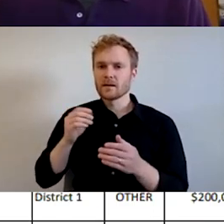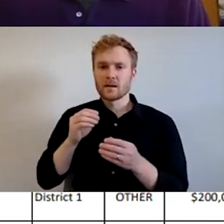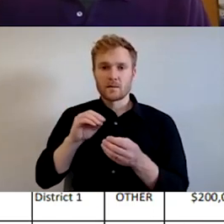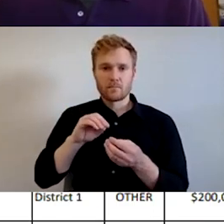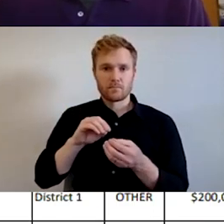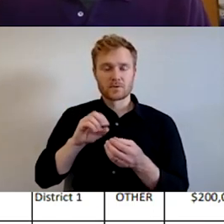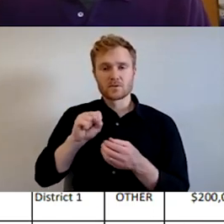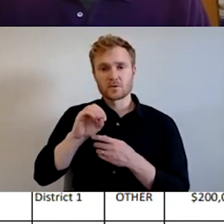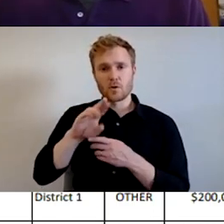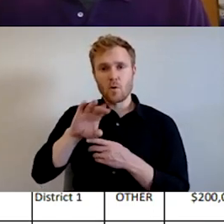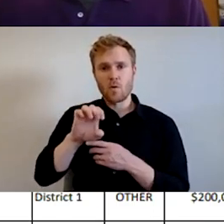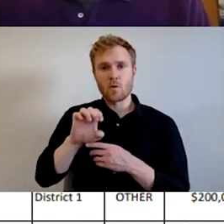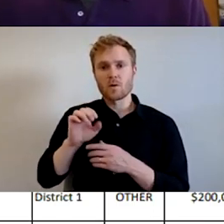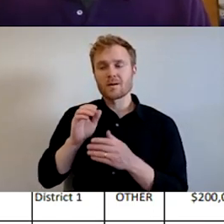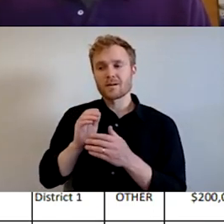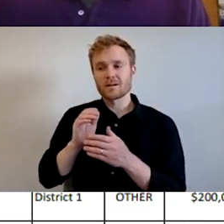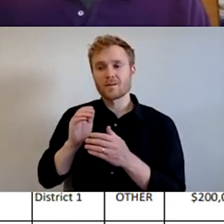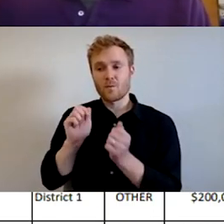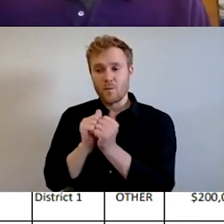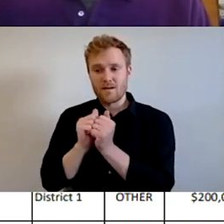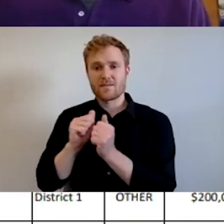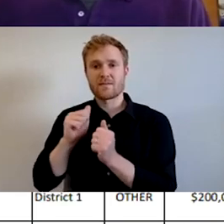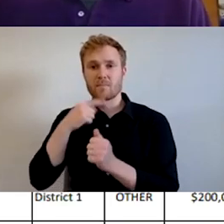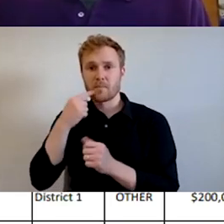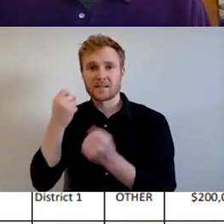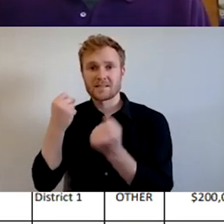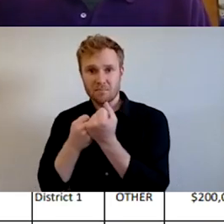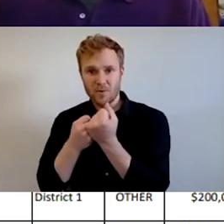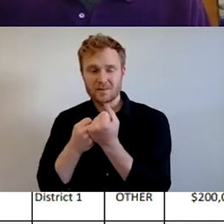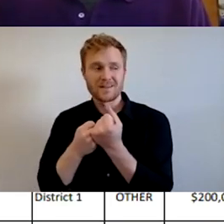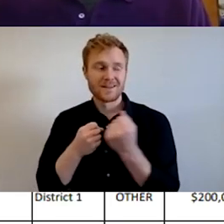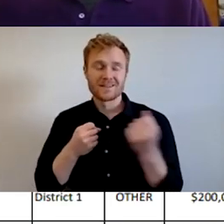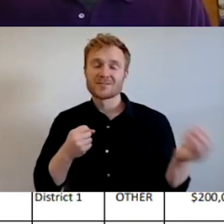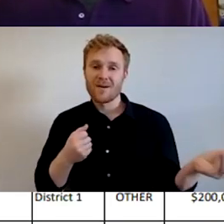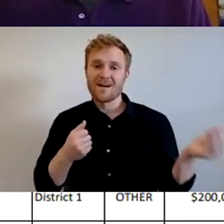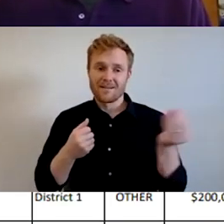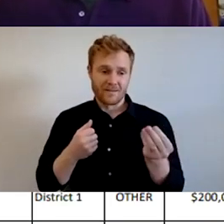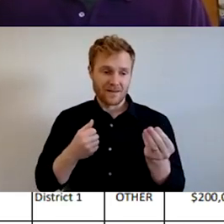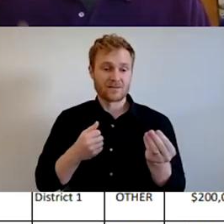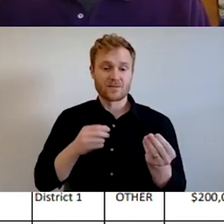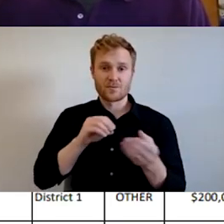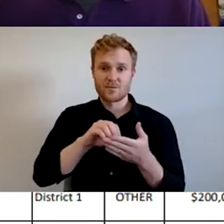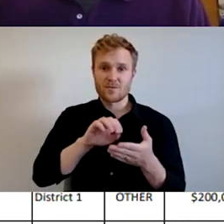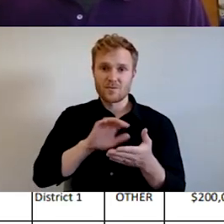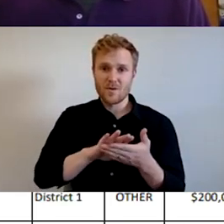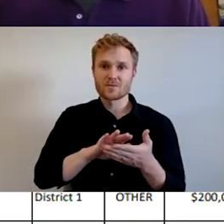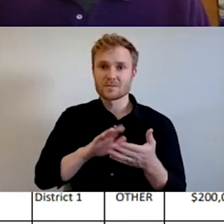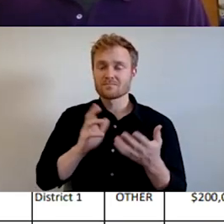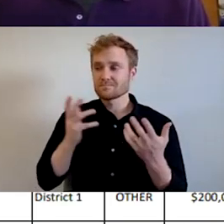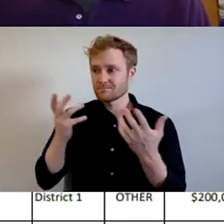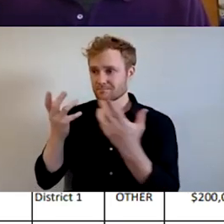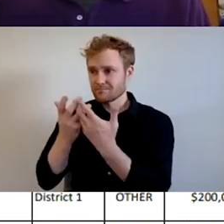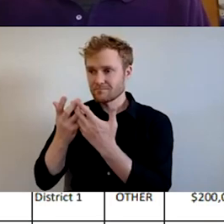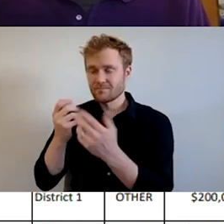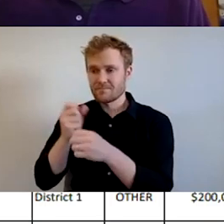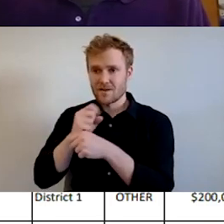notes, positive or negative on specific capital projects from things like the capital budget survey factors into the ways in which the